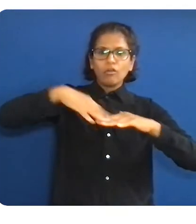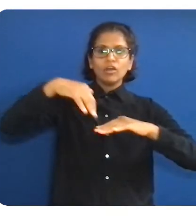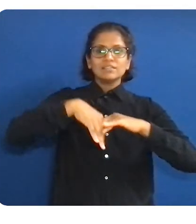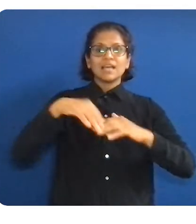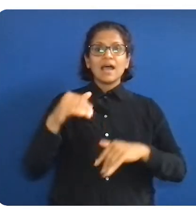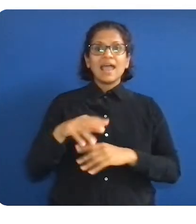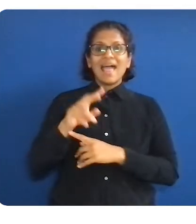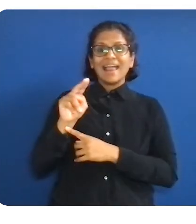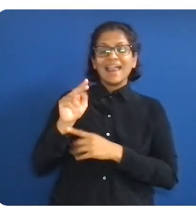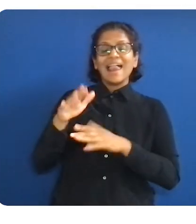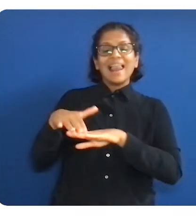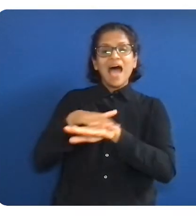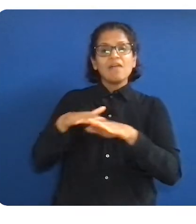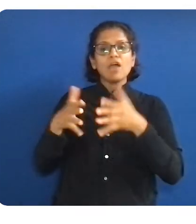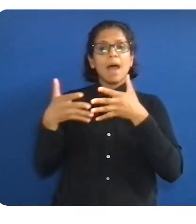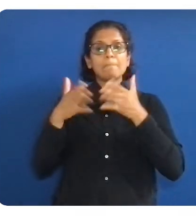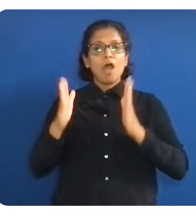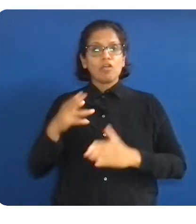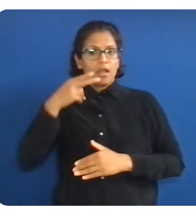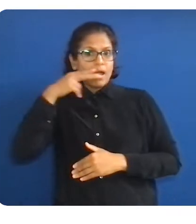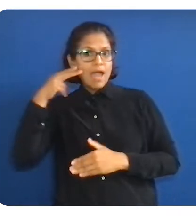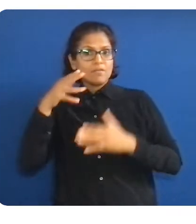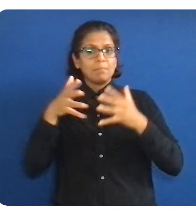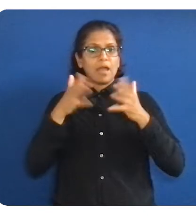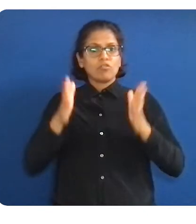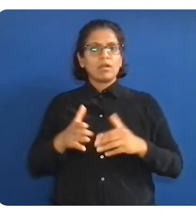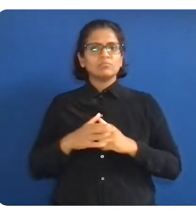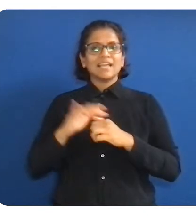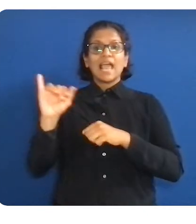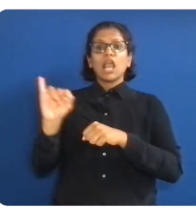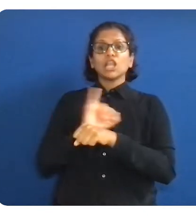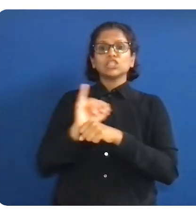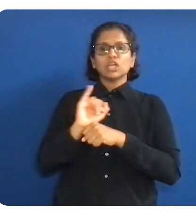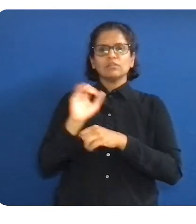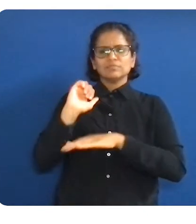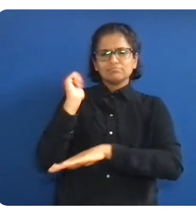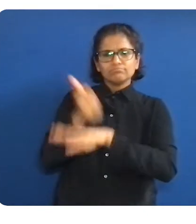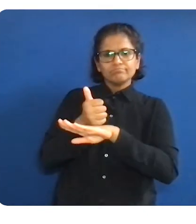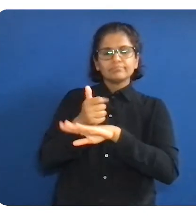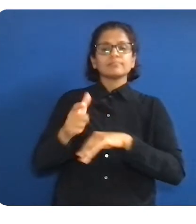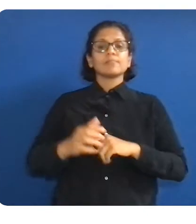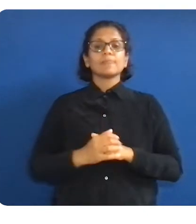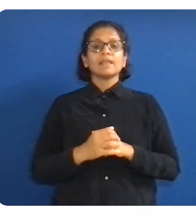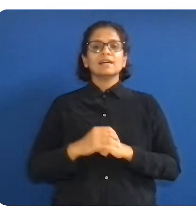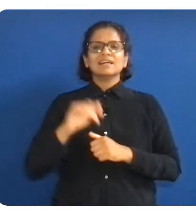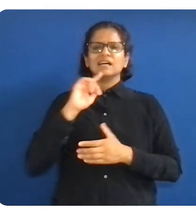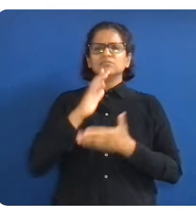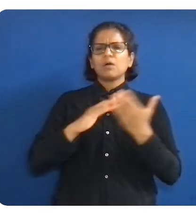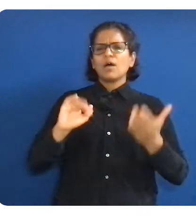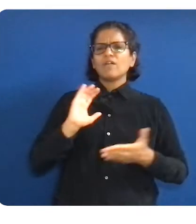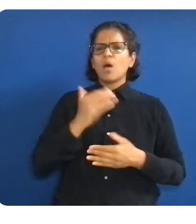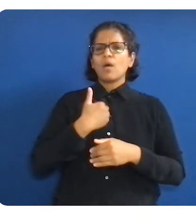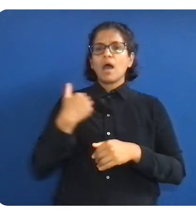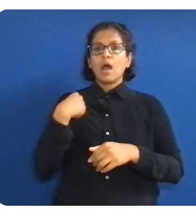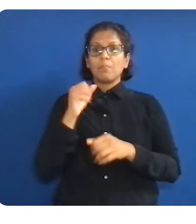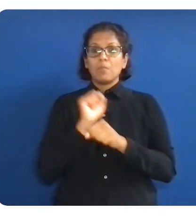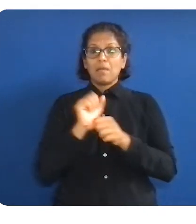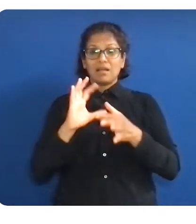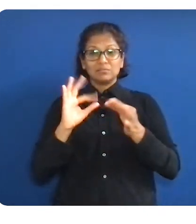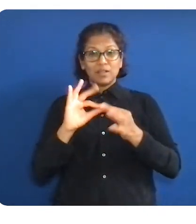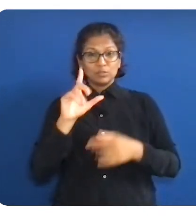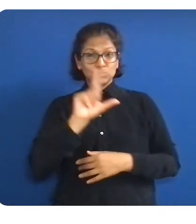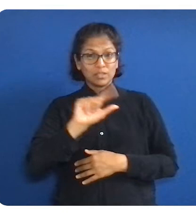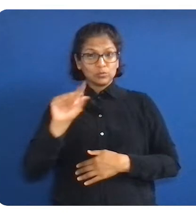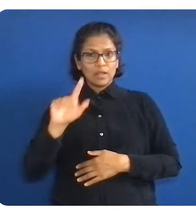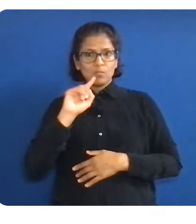we know that there's much more work to do inside of Google to retain and grow our talent. So broadly speaking,